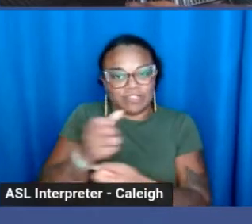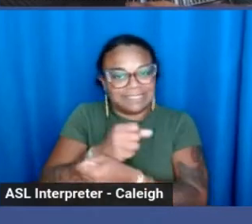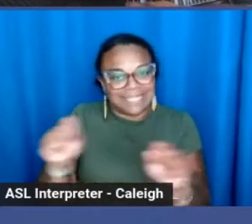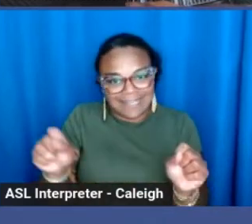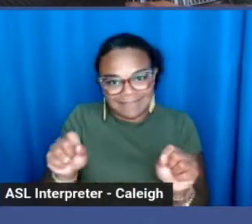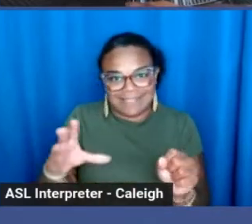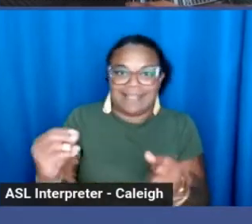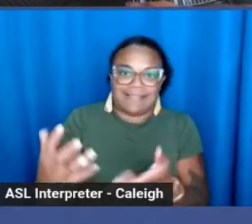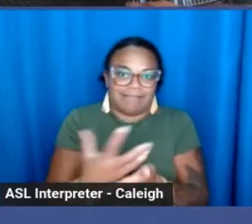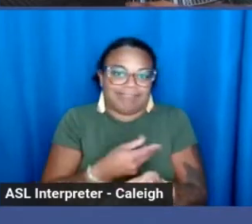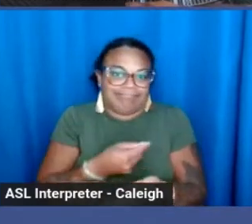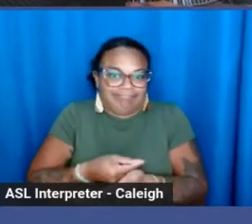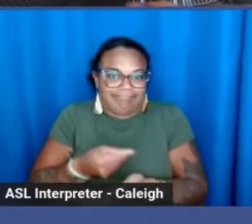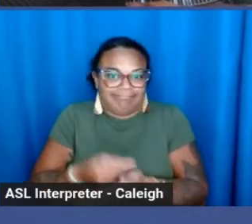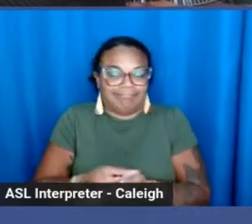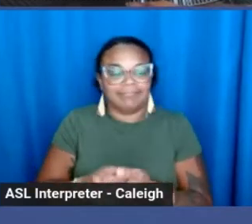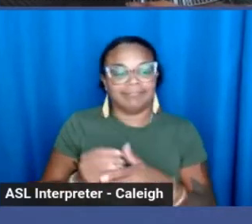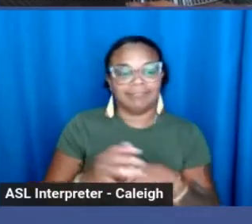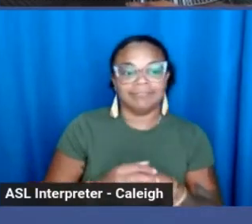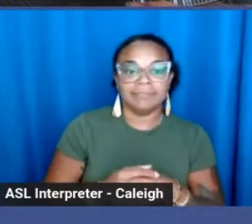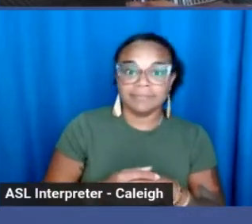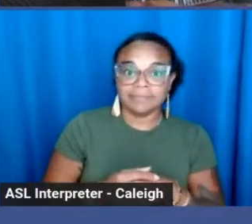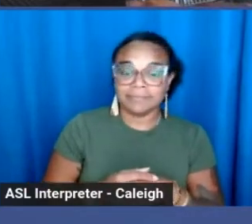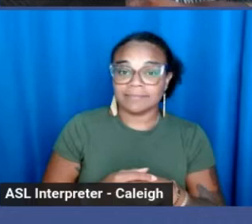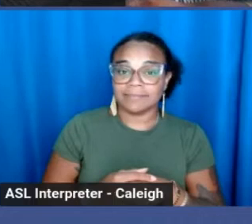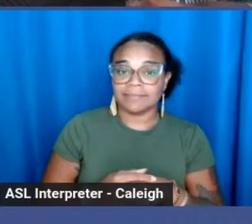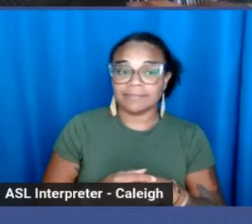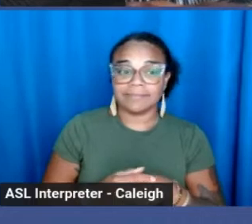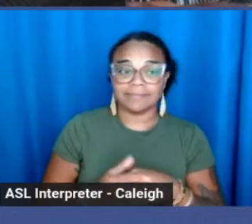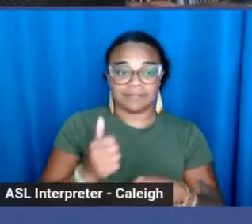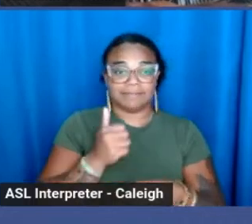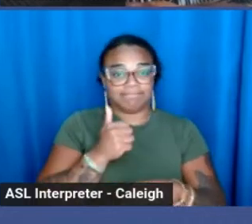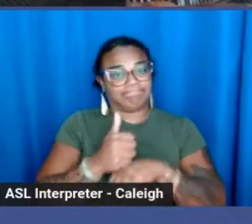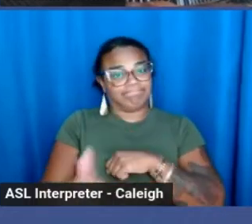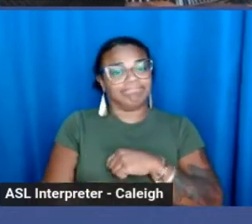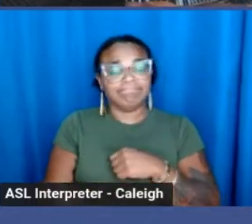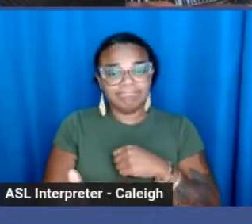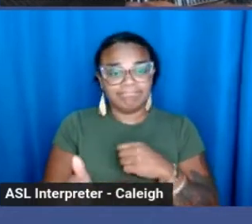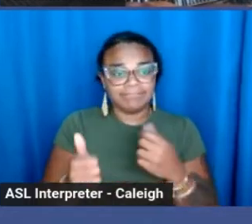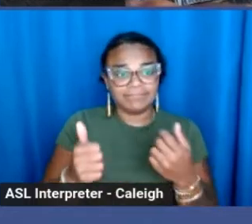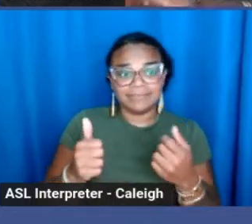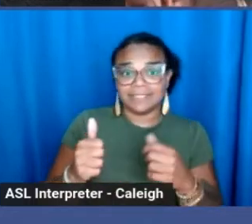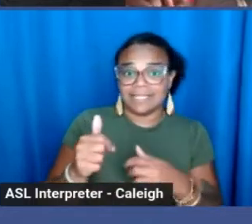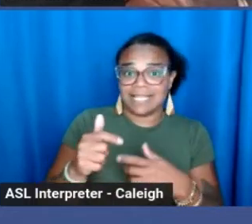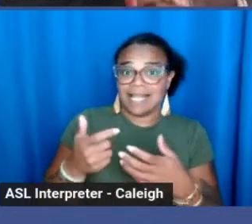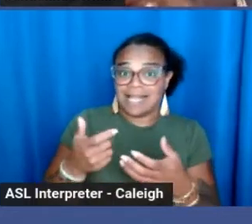Decriminalization of consensual adult sex work is a violation of human rights.